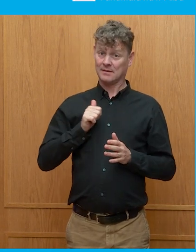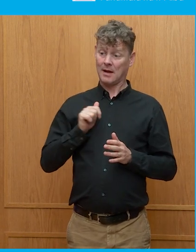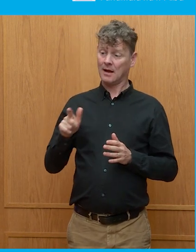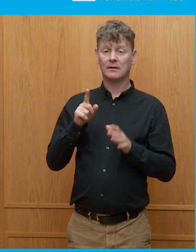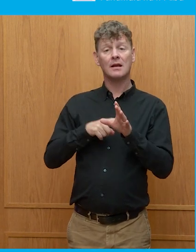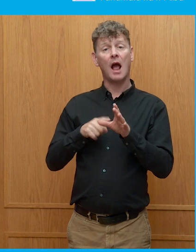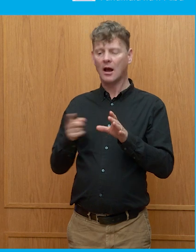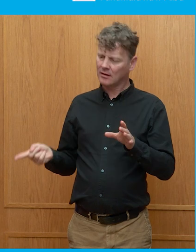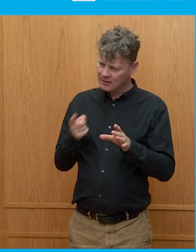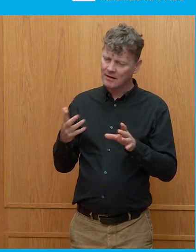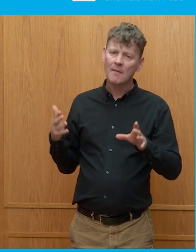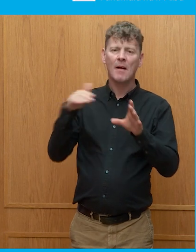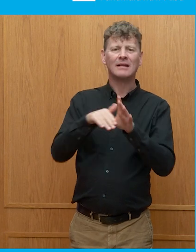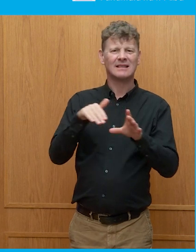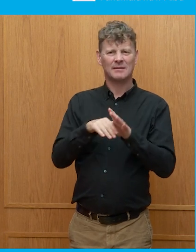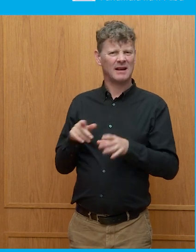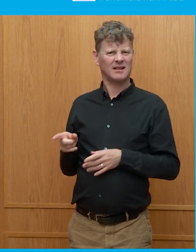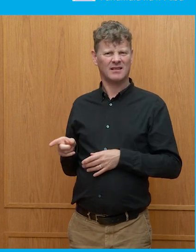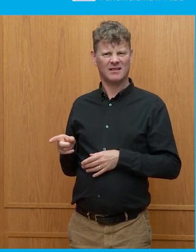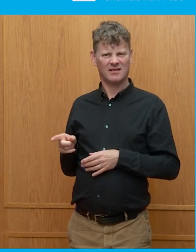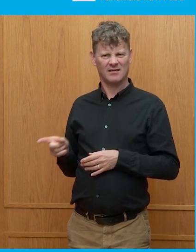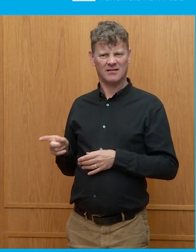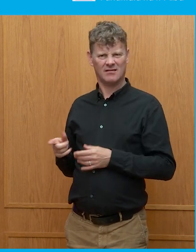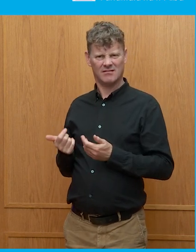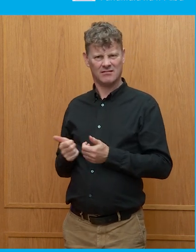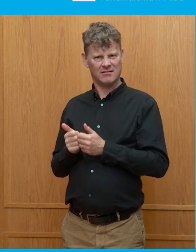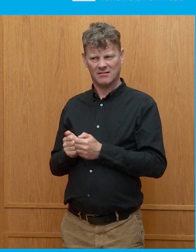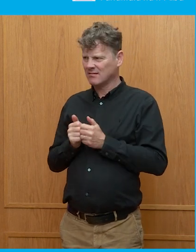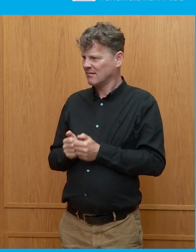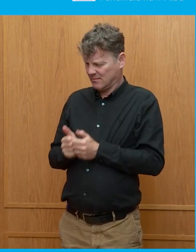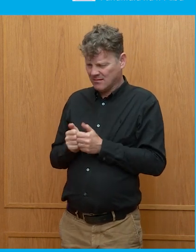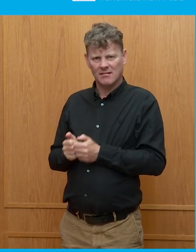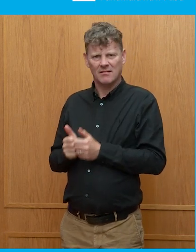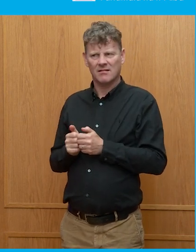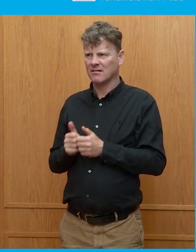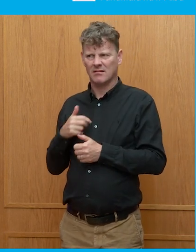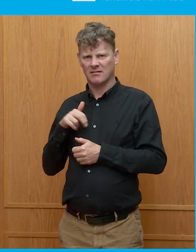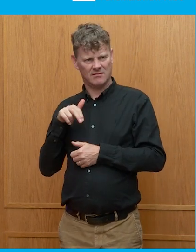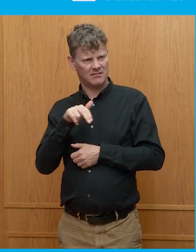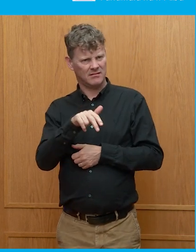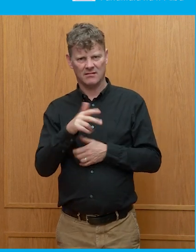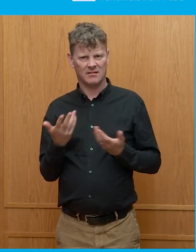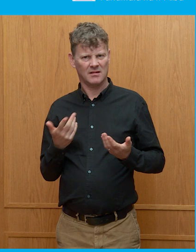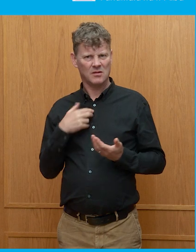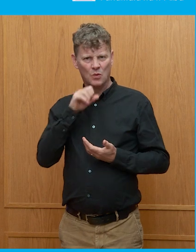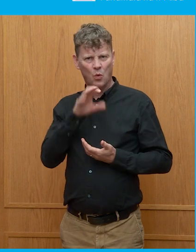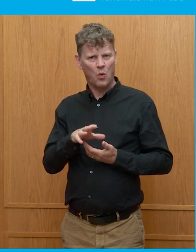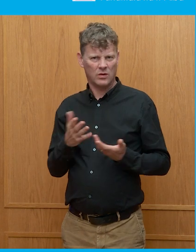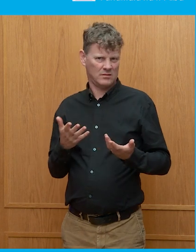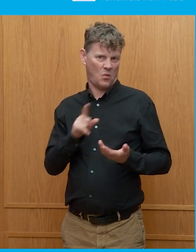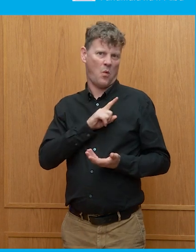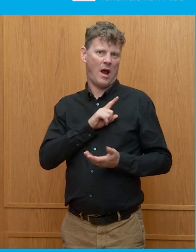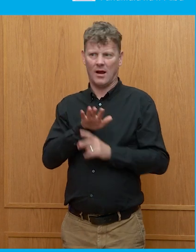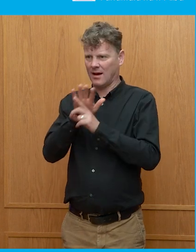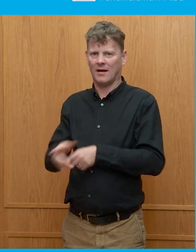which, in other parts of their lives, are totally anathema. And we wouldn't expect them to take part in those ways. So why should we do that with voting?